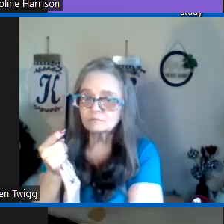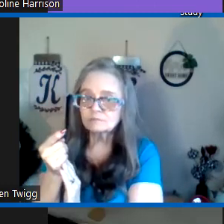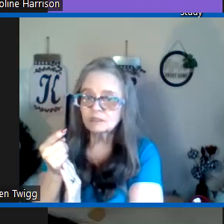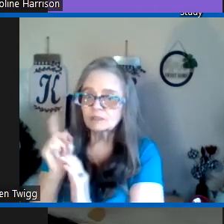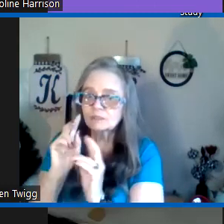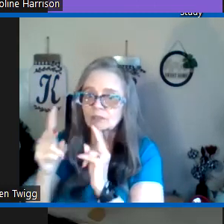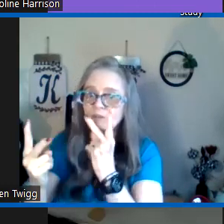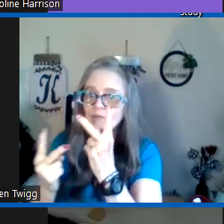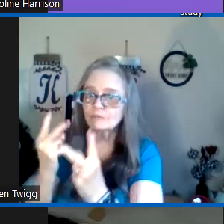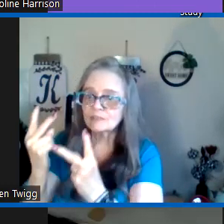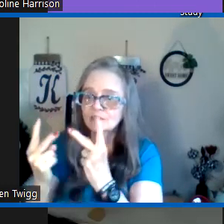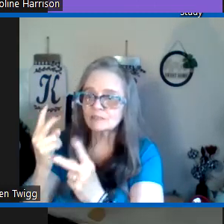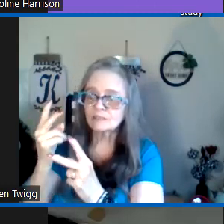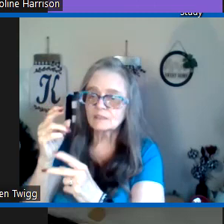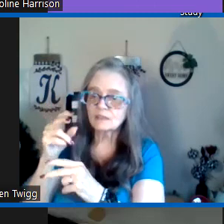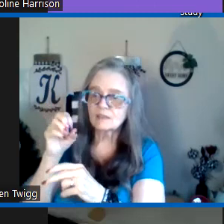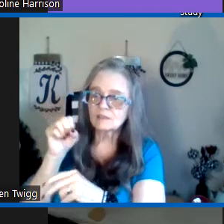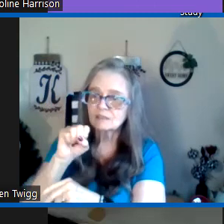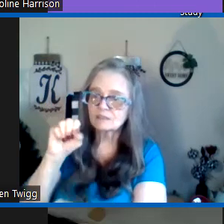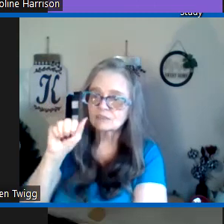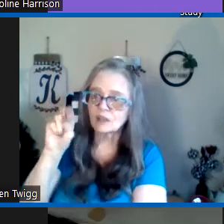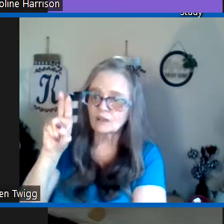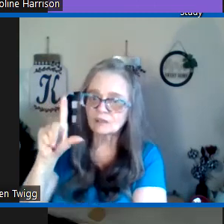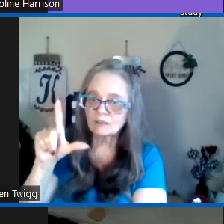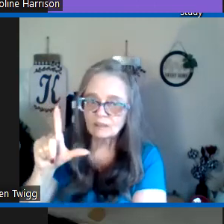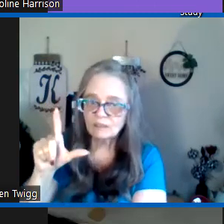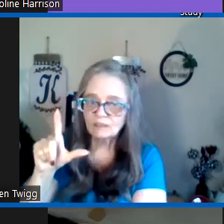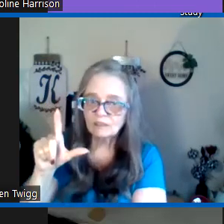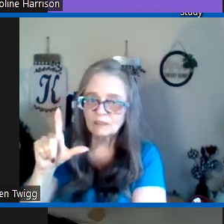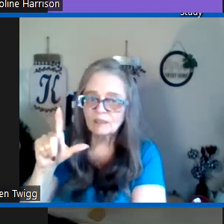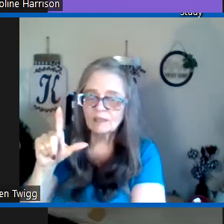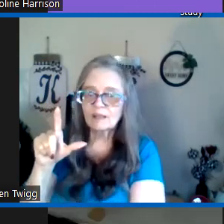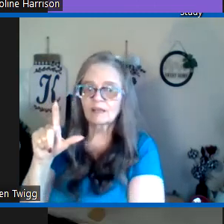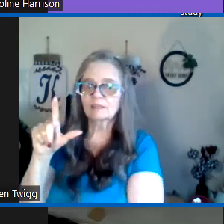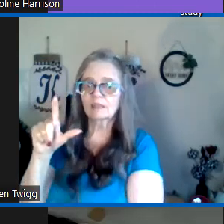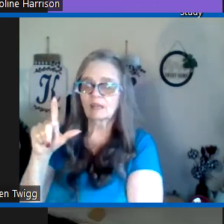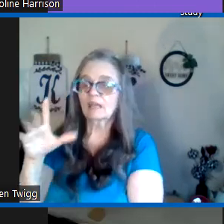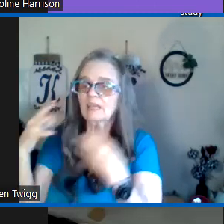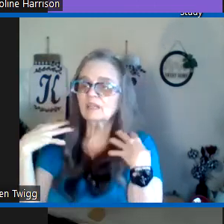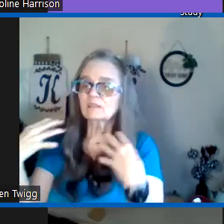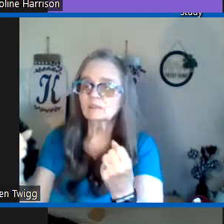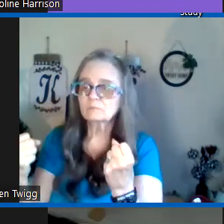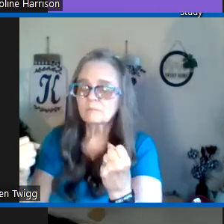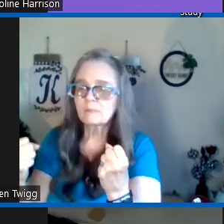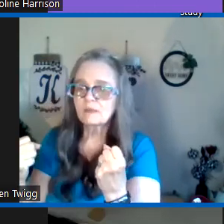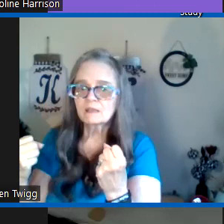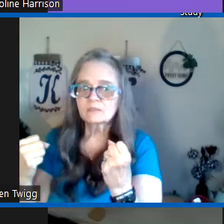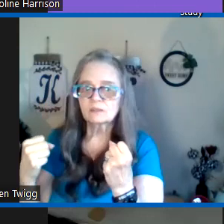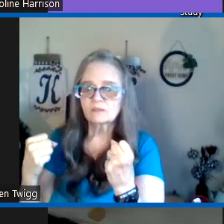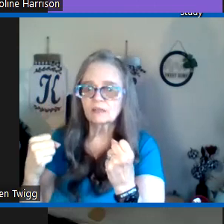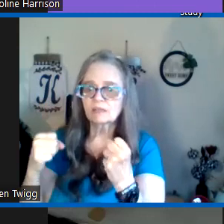to go visit Saul and heal him